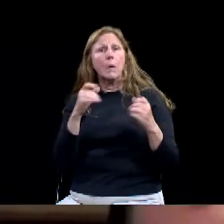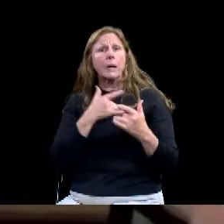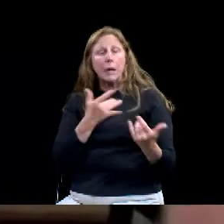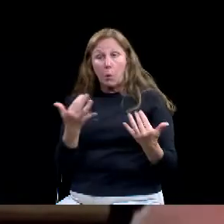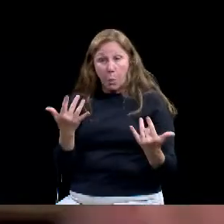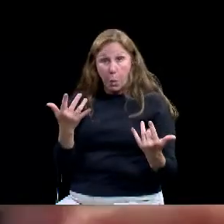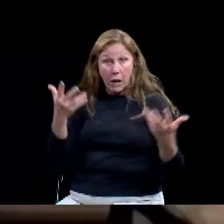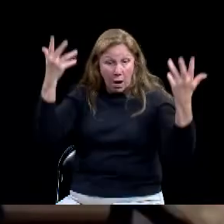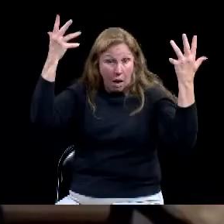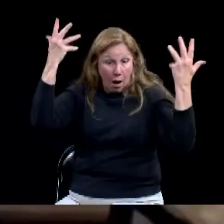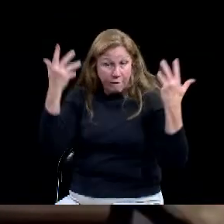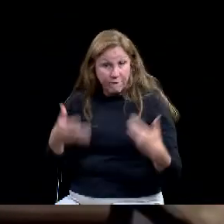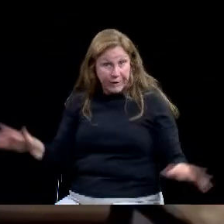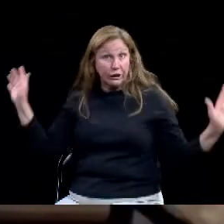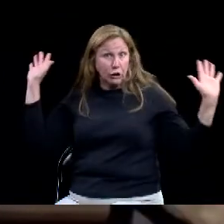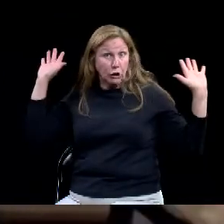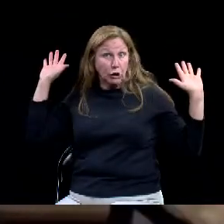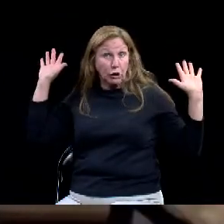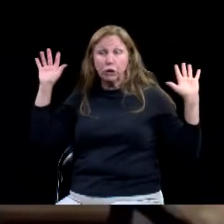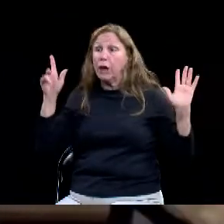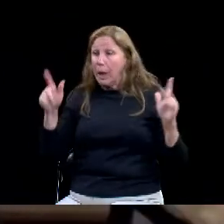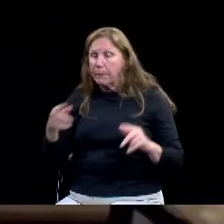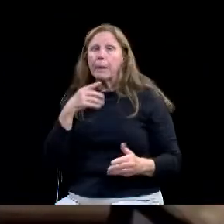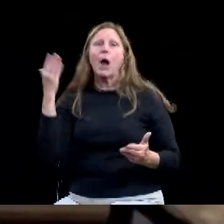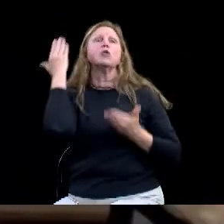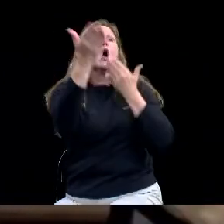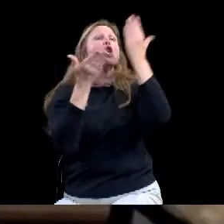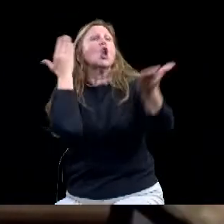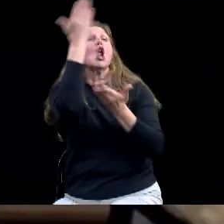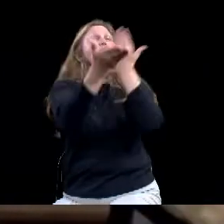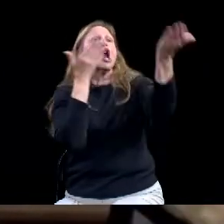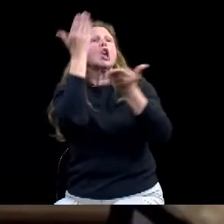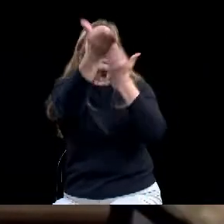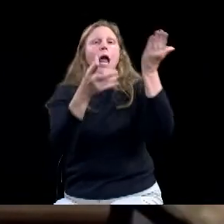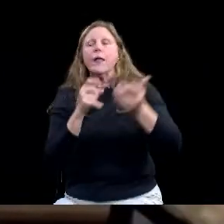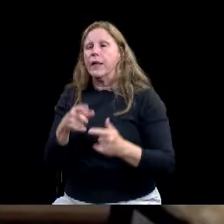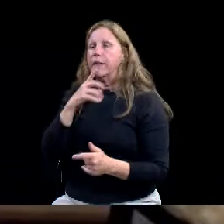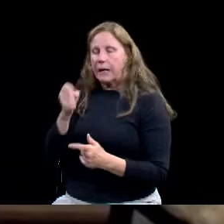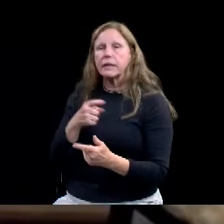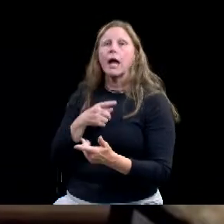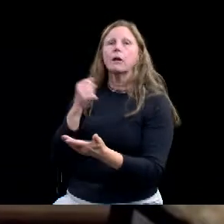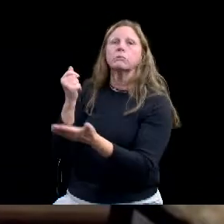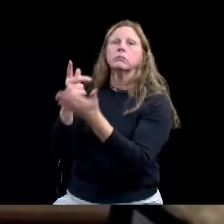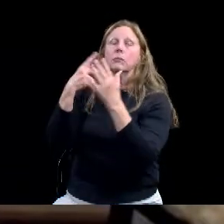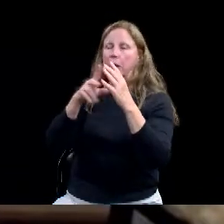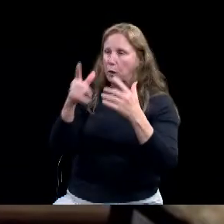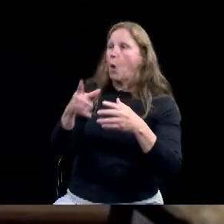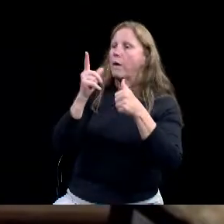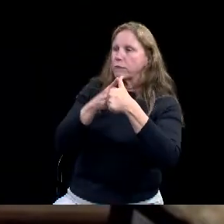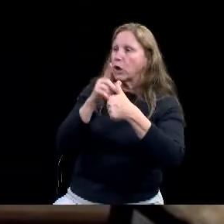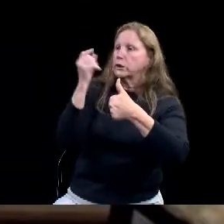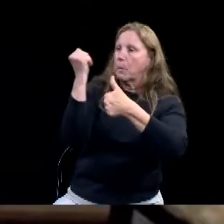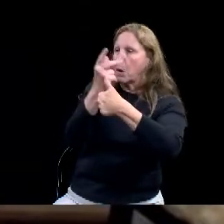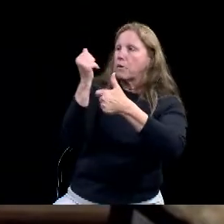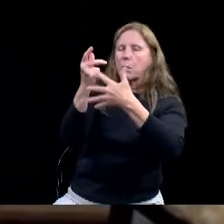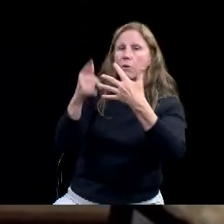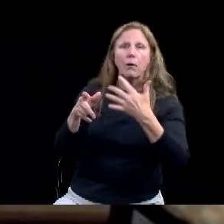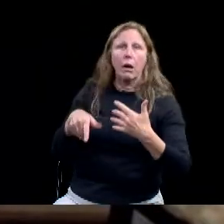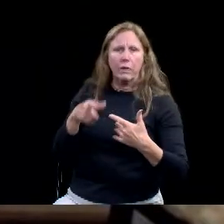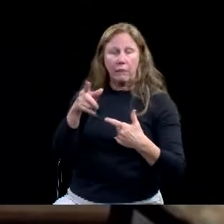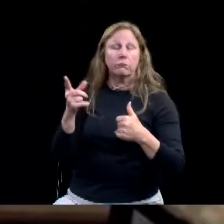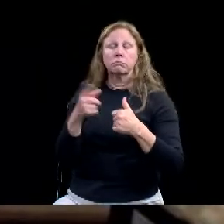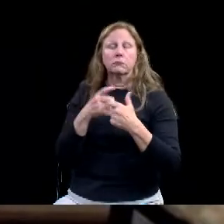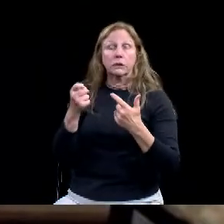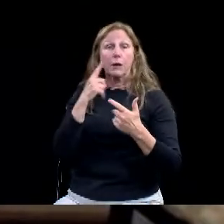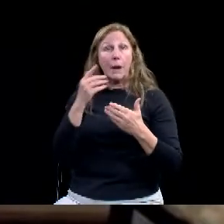So what you're seeing is that everybody's submitting all the category B stuff, but they're also submitting all those things in the other six categories. And